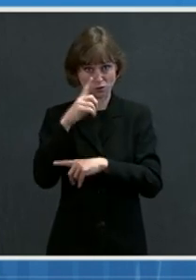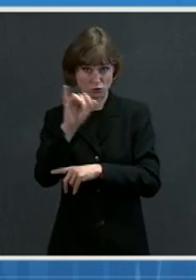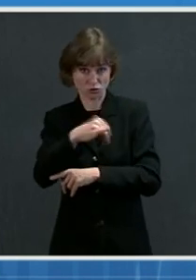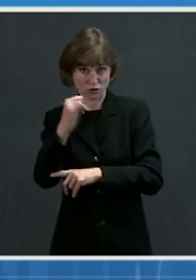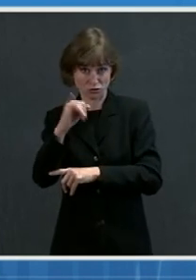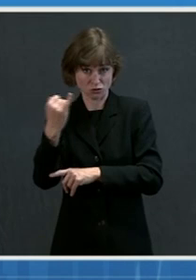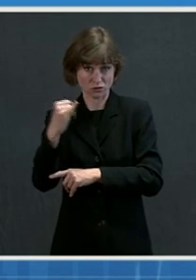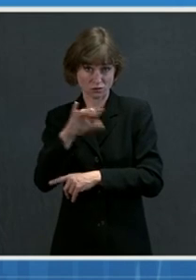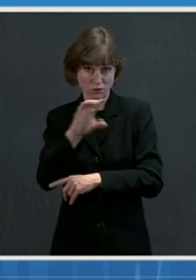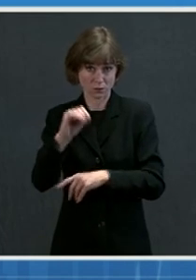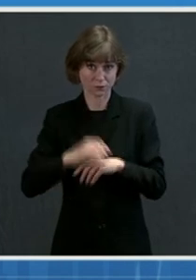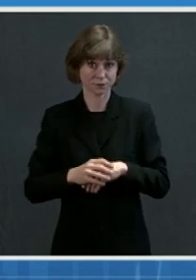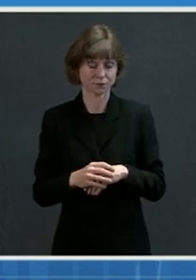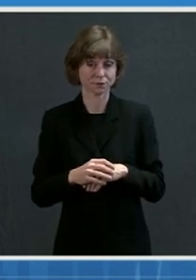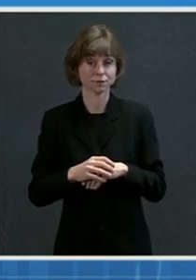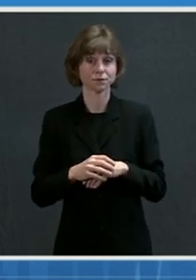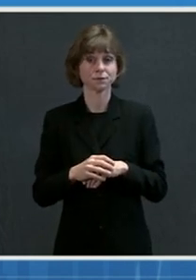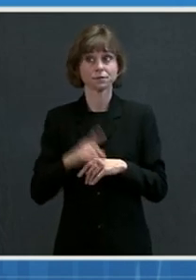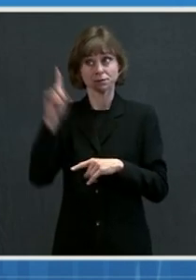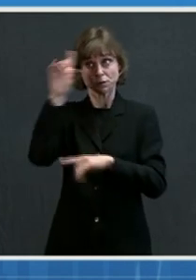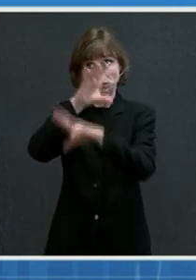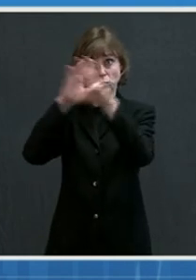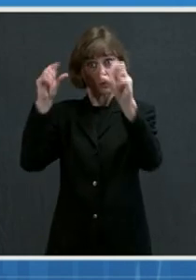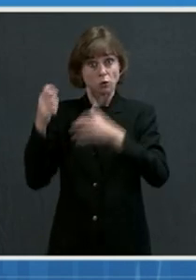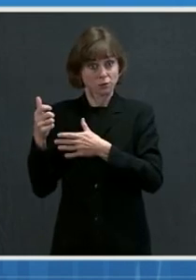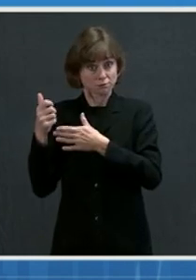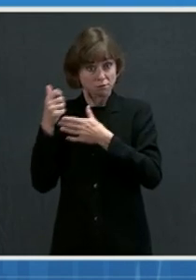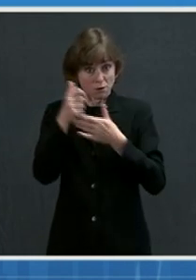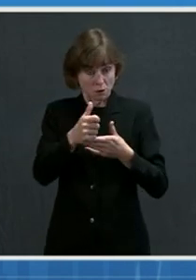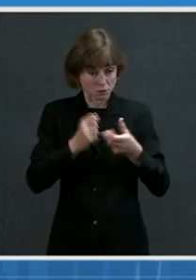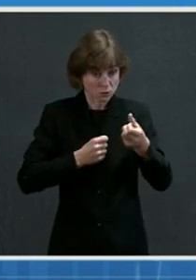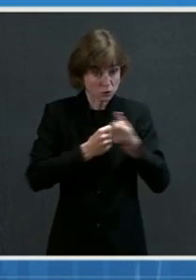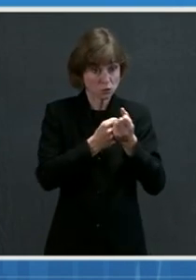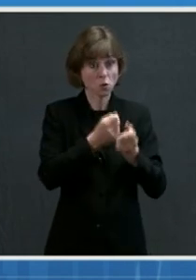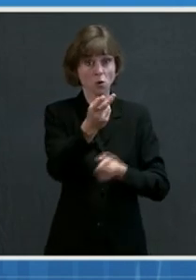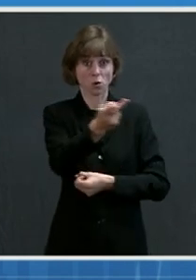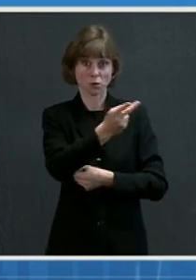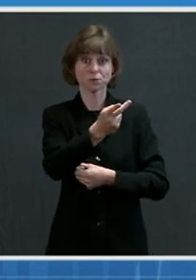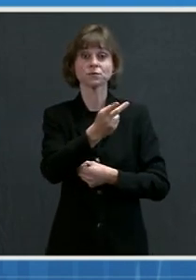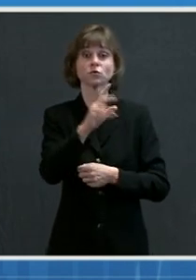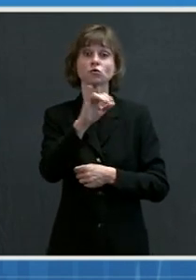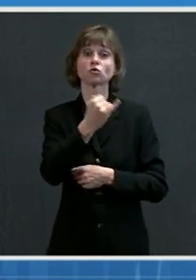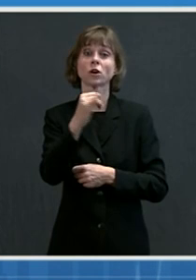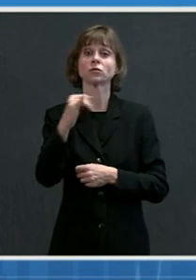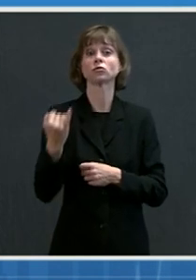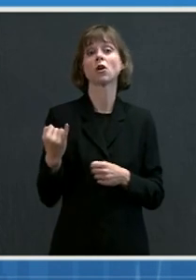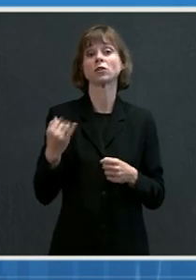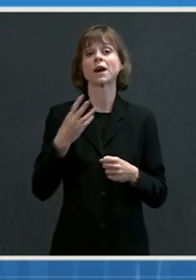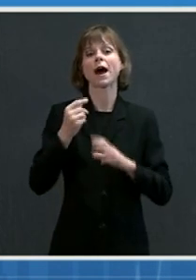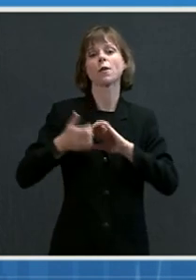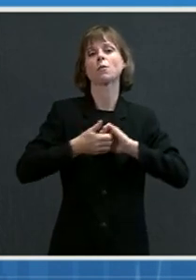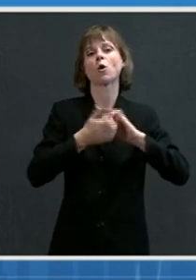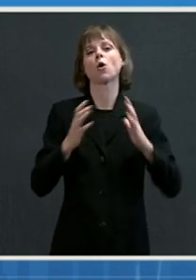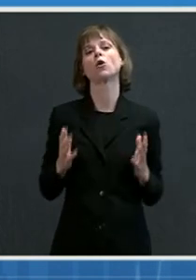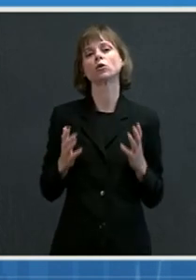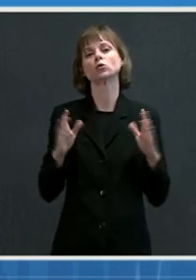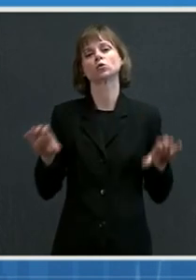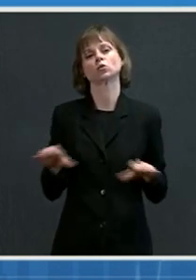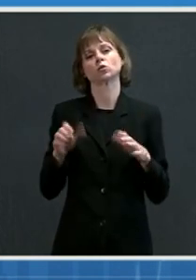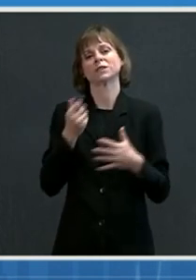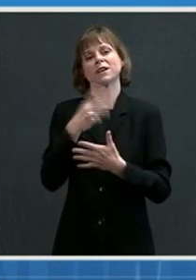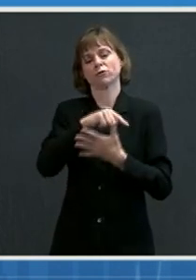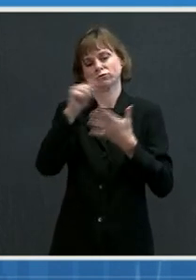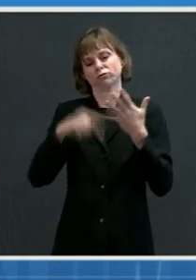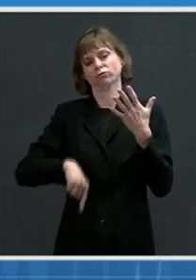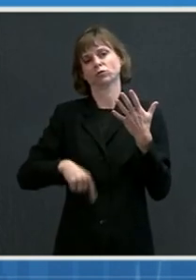With the encouragement and support of the administration, Johnson & Johnson and its manufacturing partners agreed to take several steps to increase production